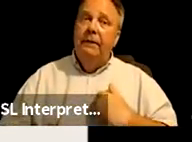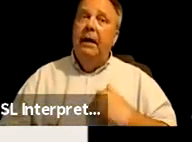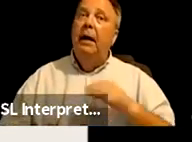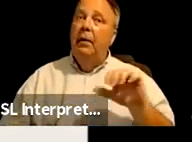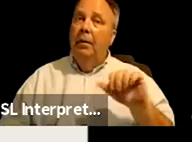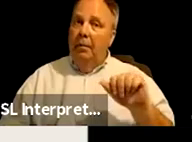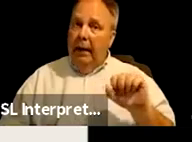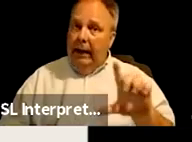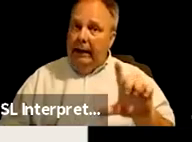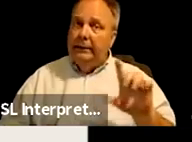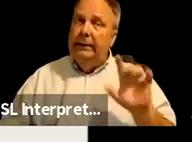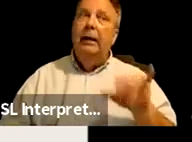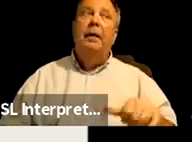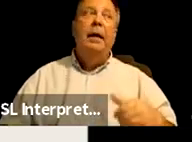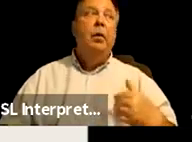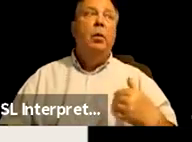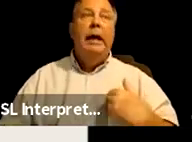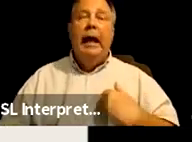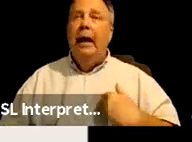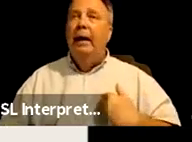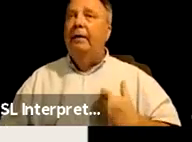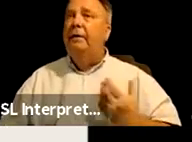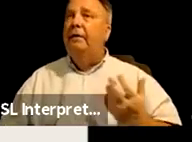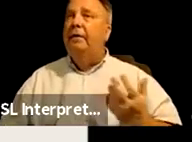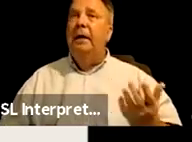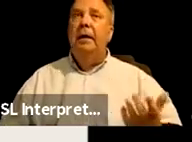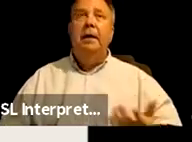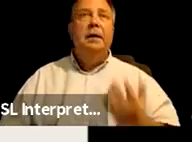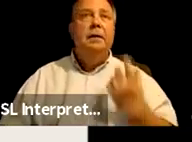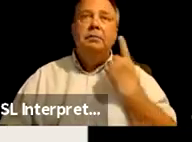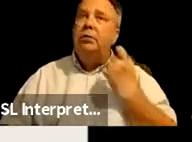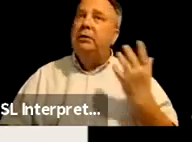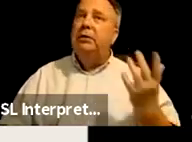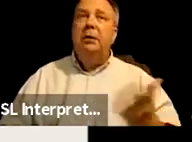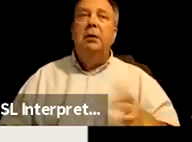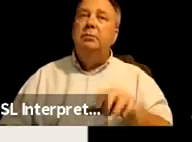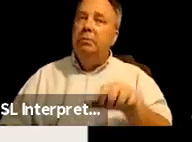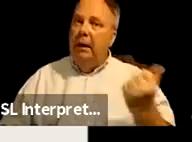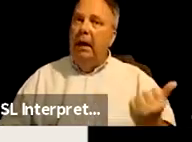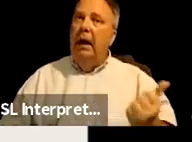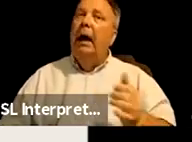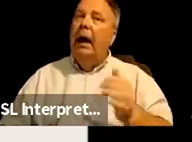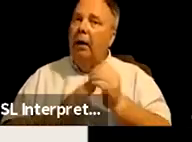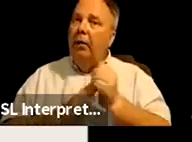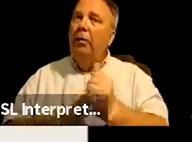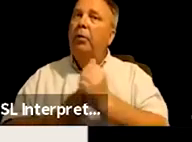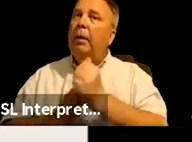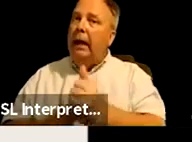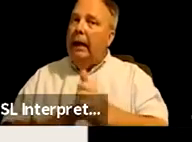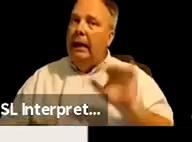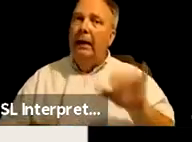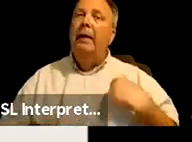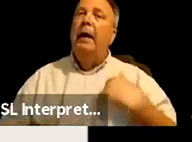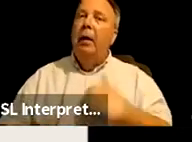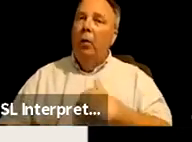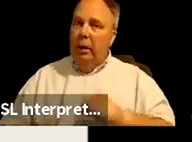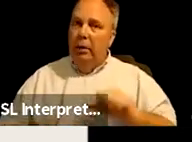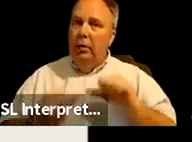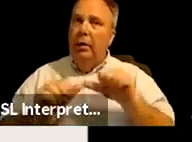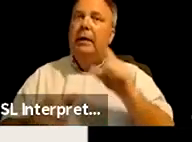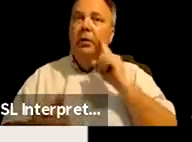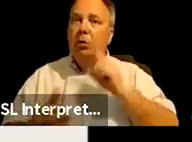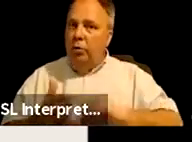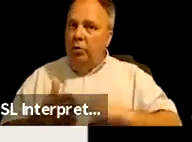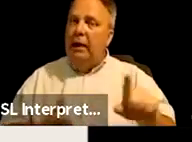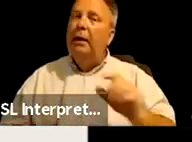ASL that we have, um, you know, just, uh, other guides that we are continuing to check in on